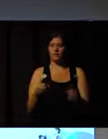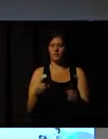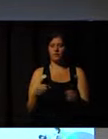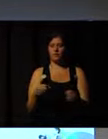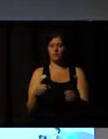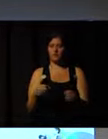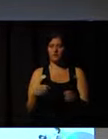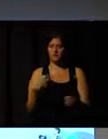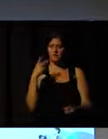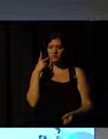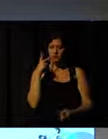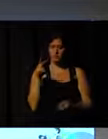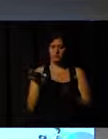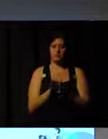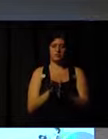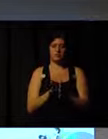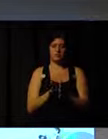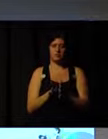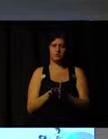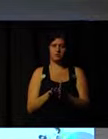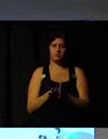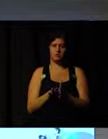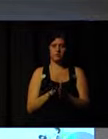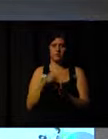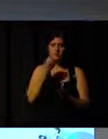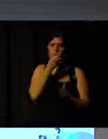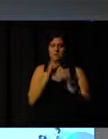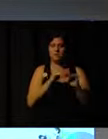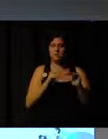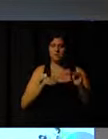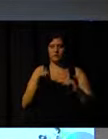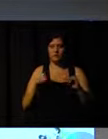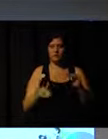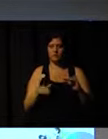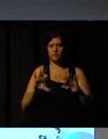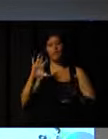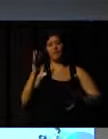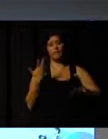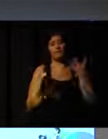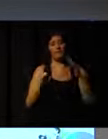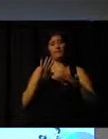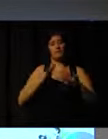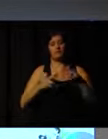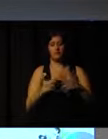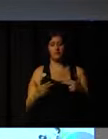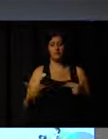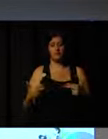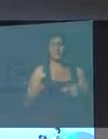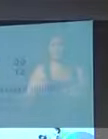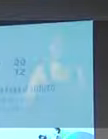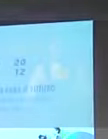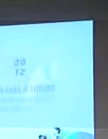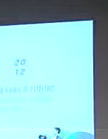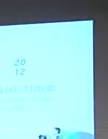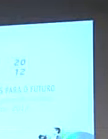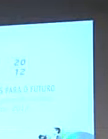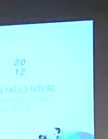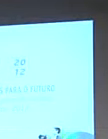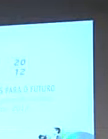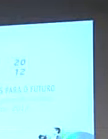that try to reach good standards, then perhaps I will be forced to use paid